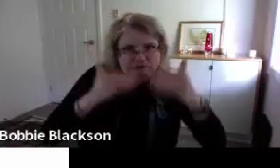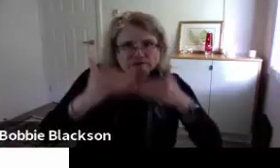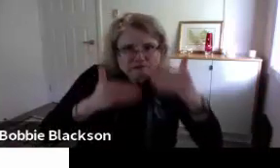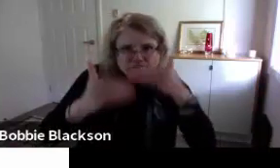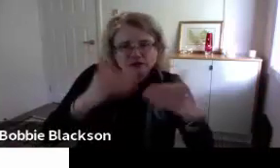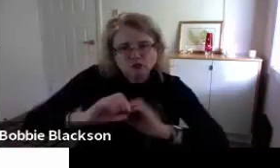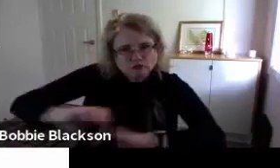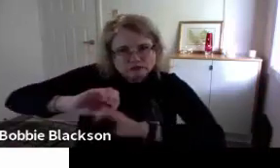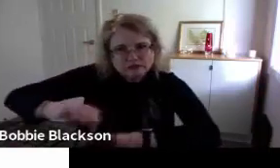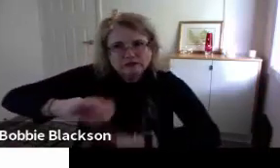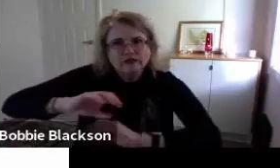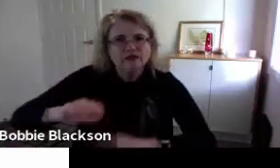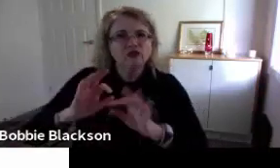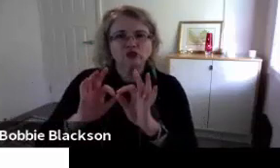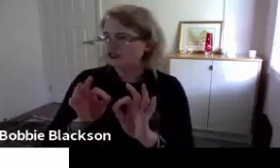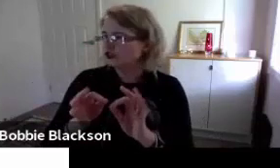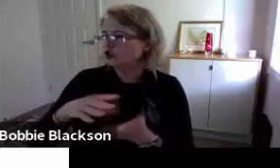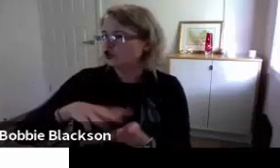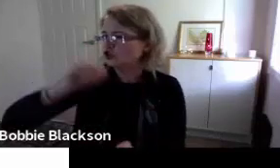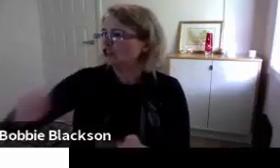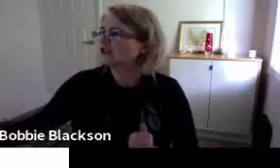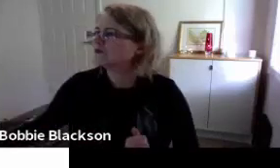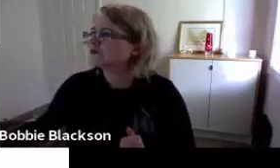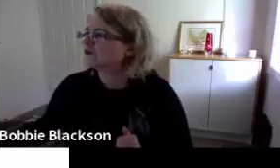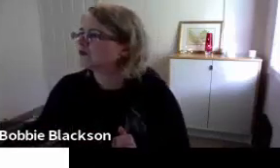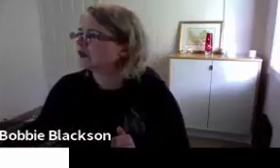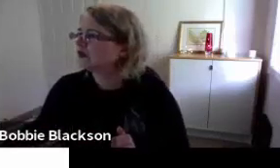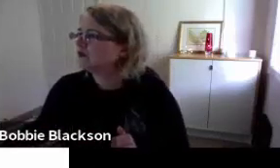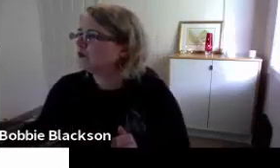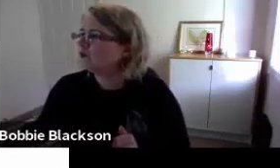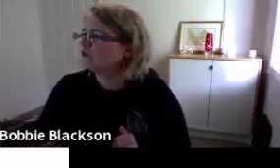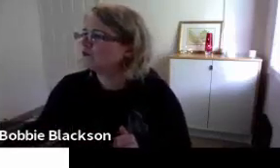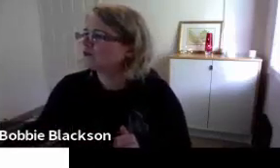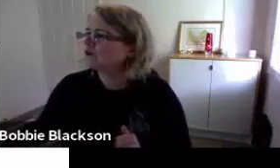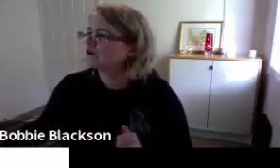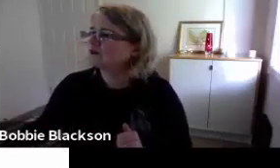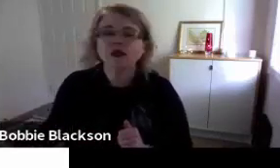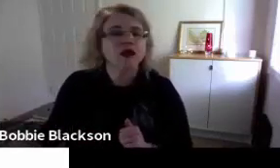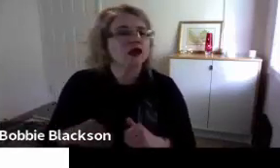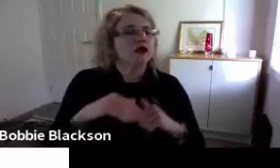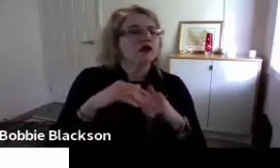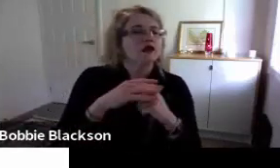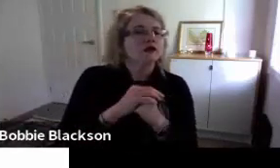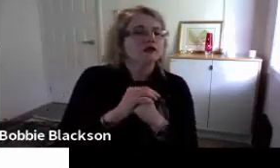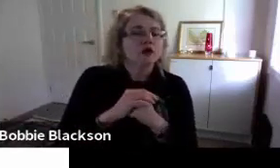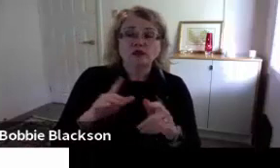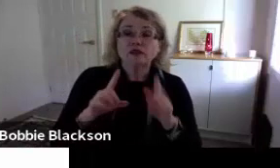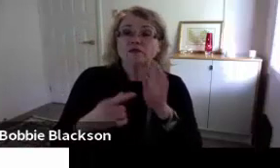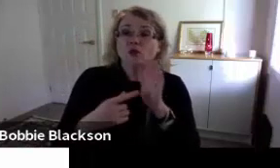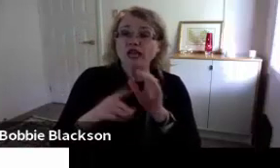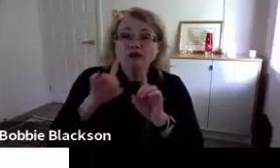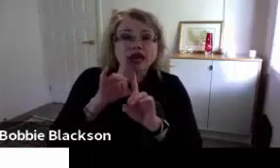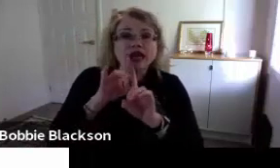interpreter has to work hard to make sure that all of this information is interpreted for the